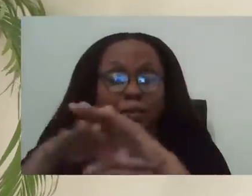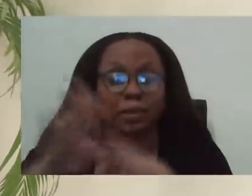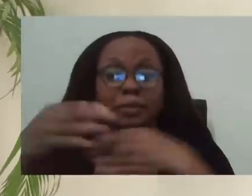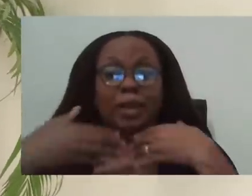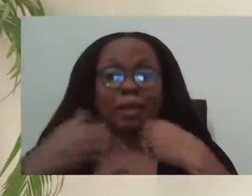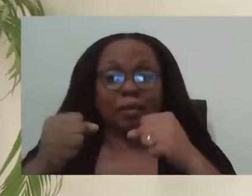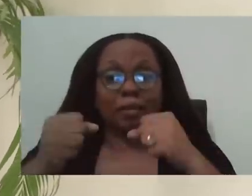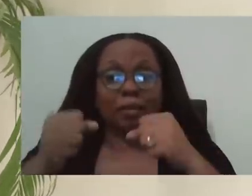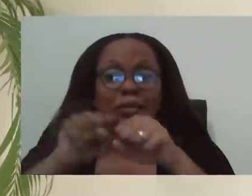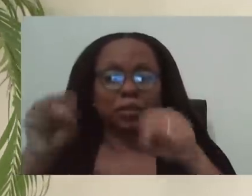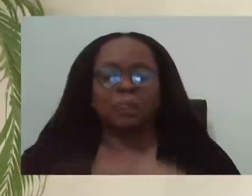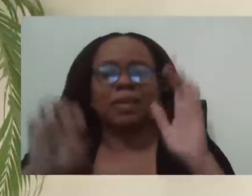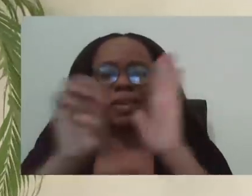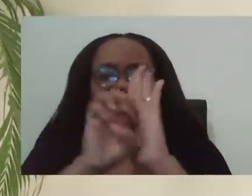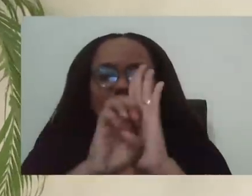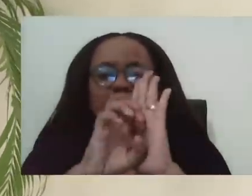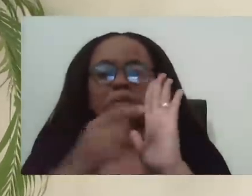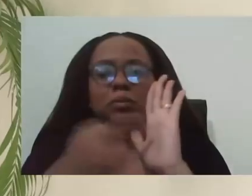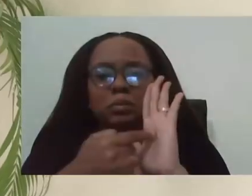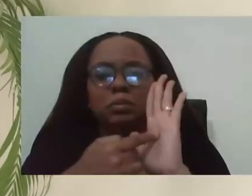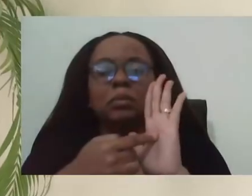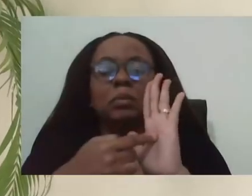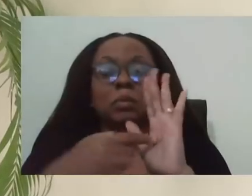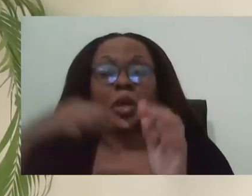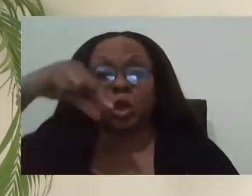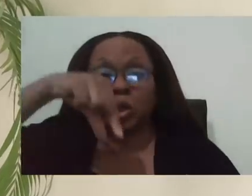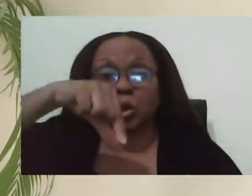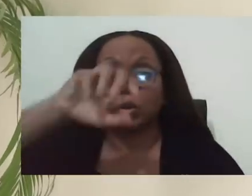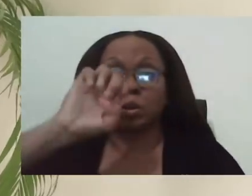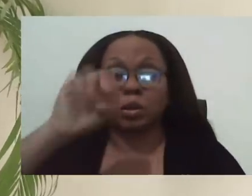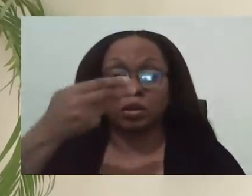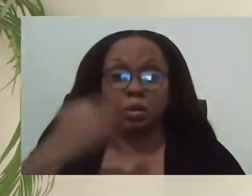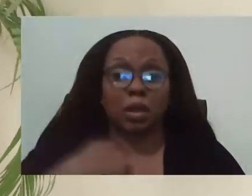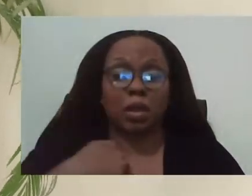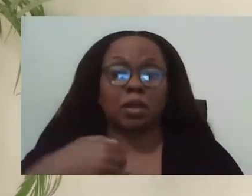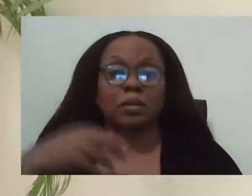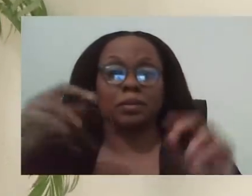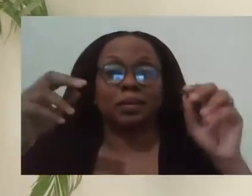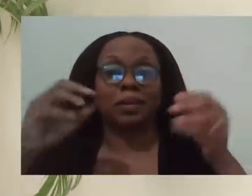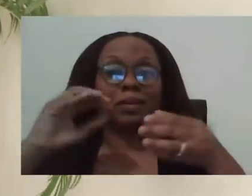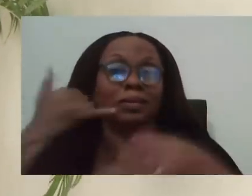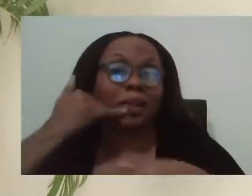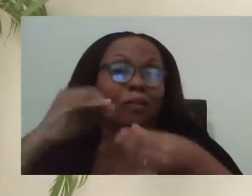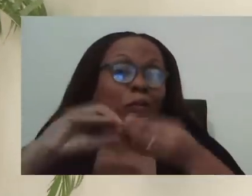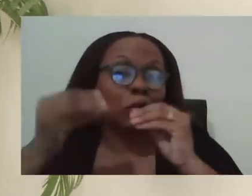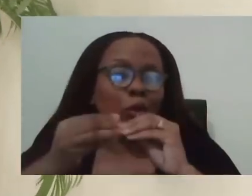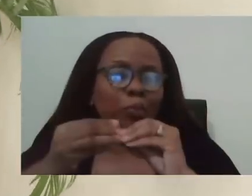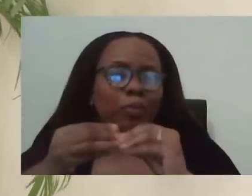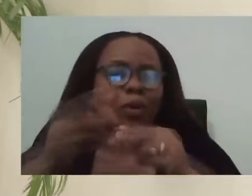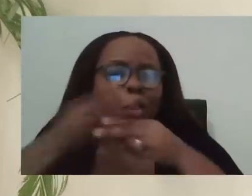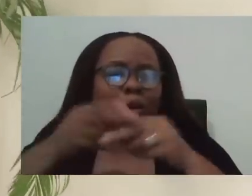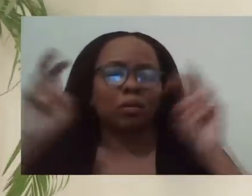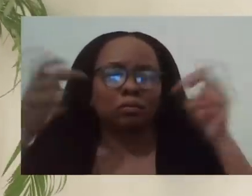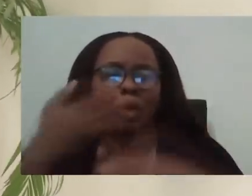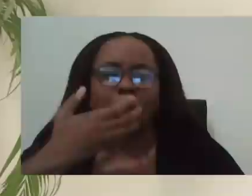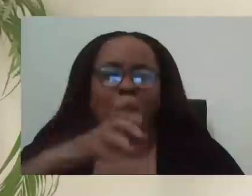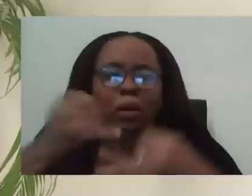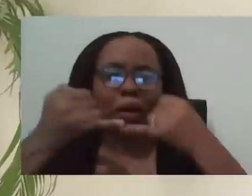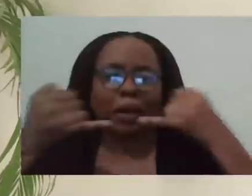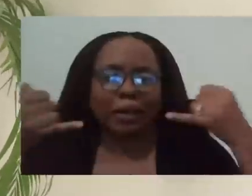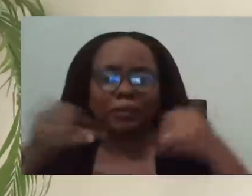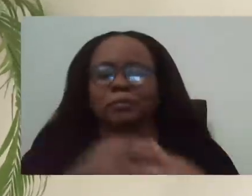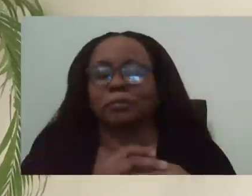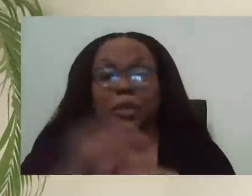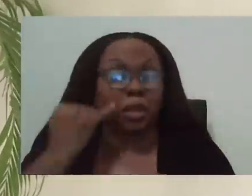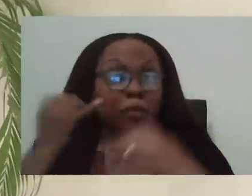the QH has a hotline. If you think you have an emergency and you need to see, uh, go to the emergency room, they're asking you to call that hotline,